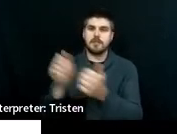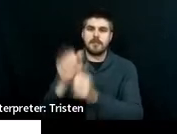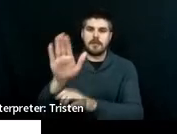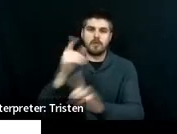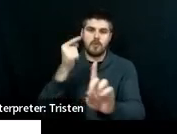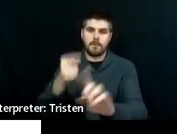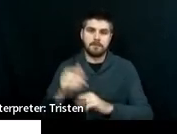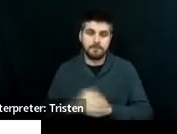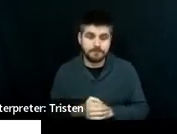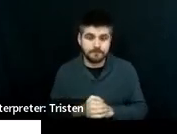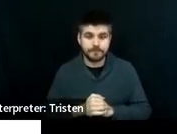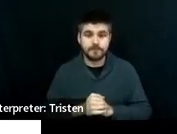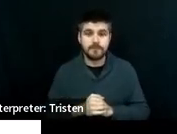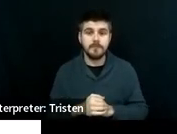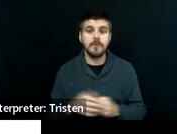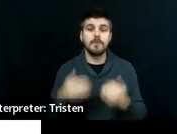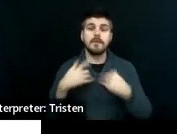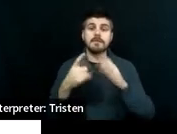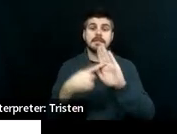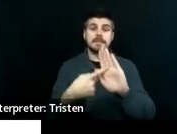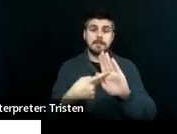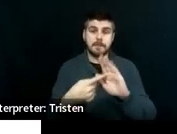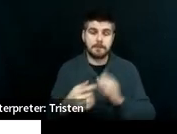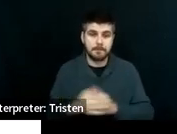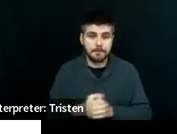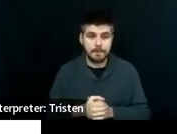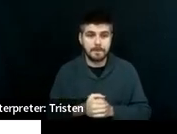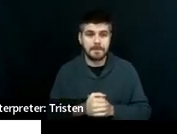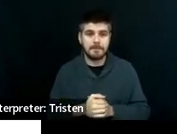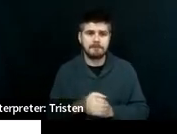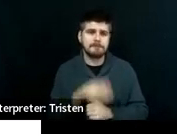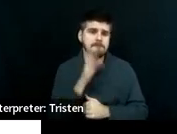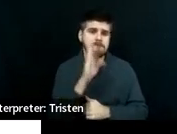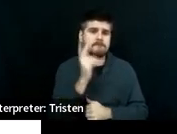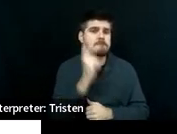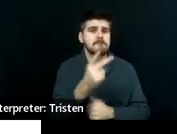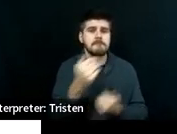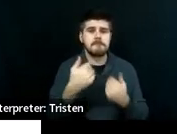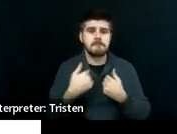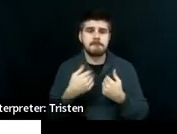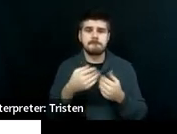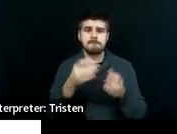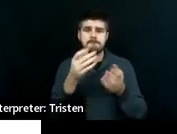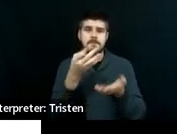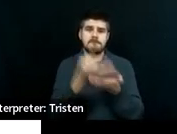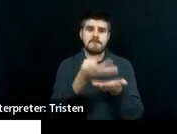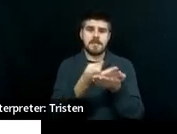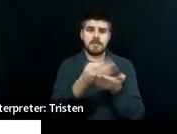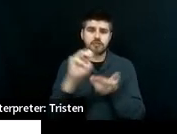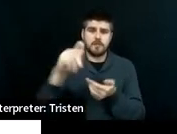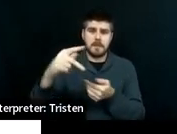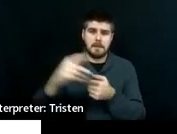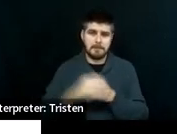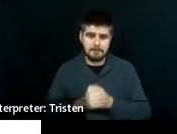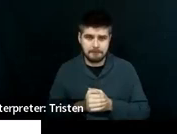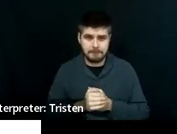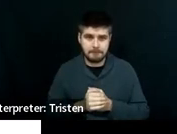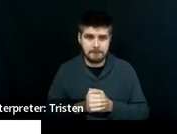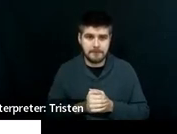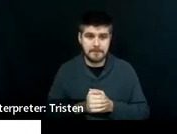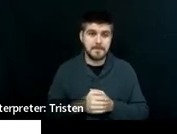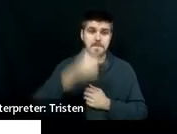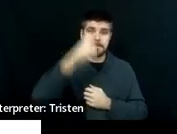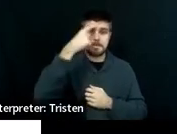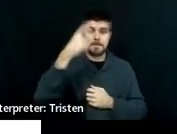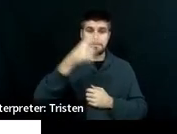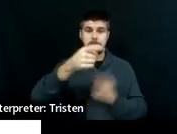So we have an example here and you'll see we actually have a financial math. So because Dan wants to